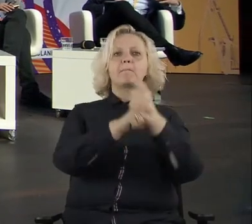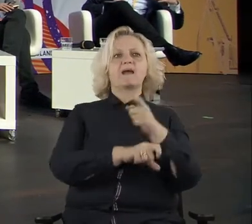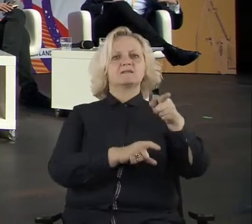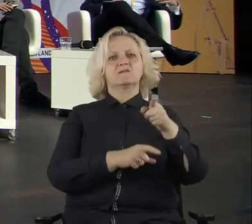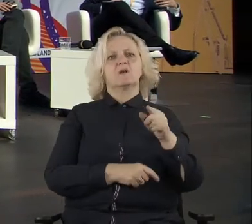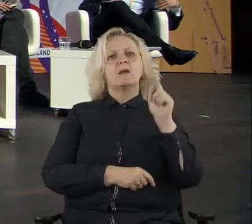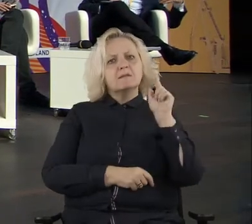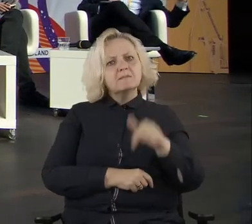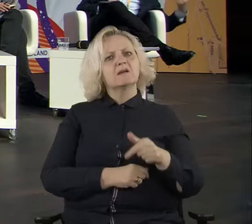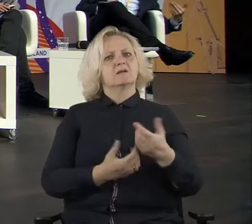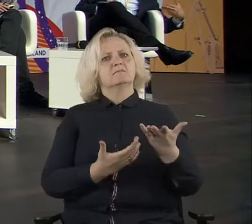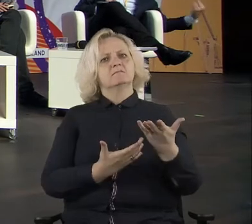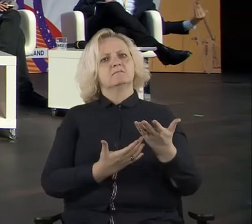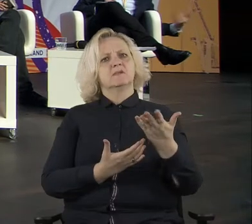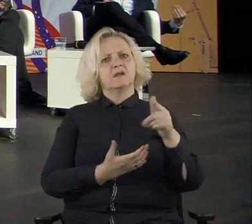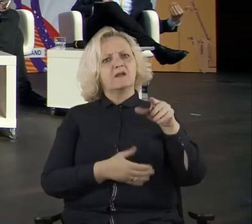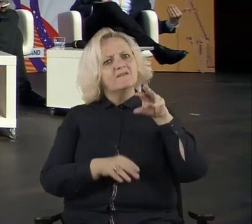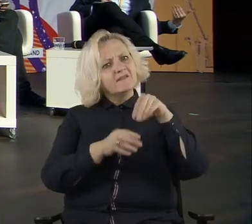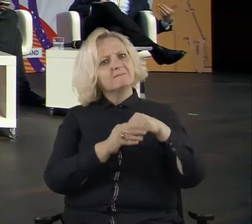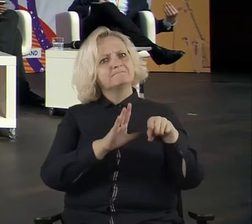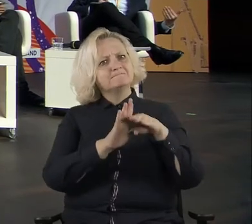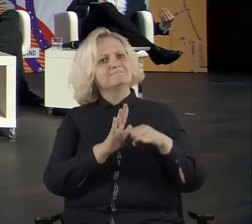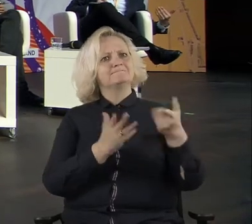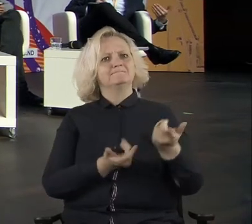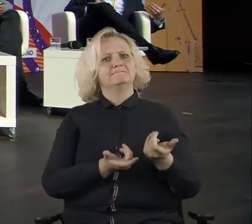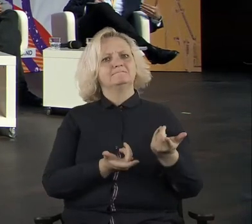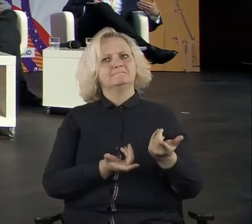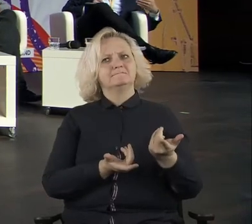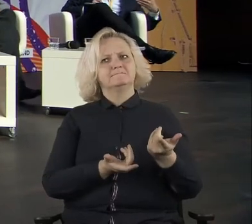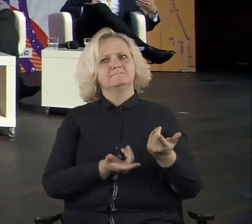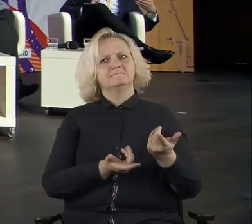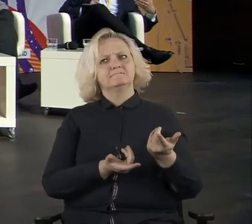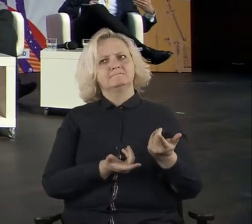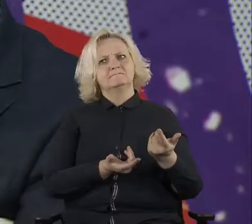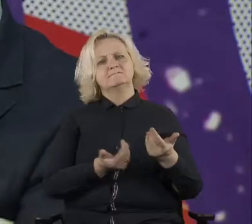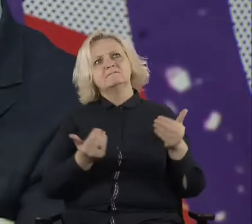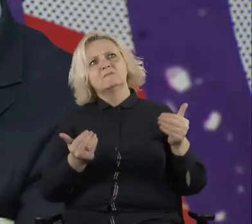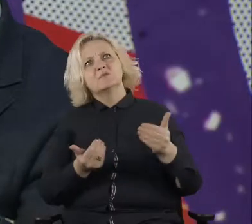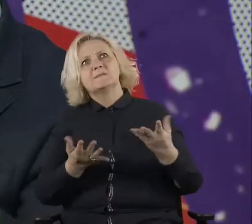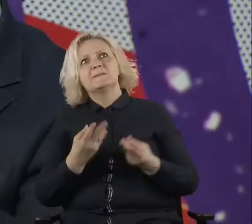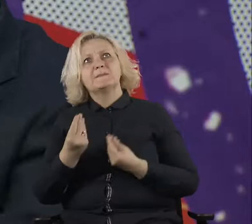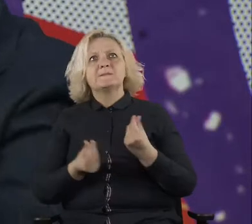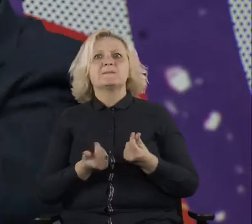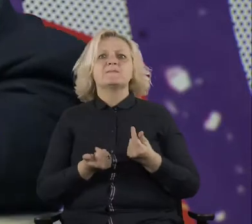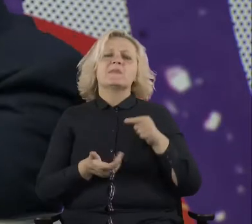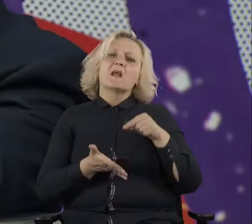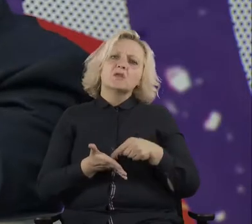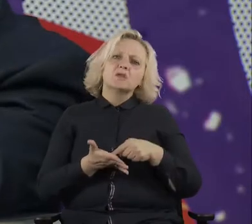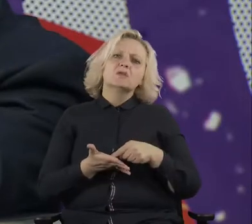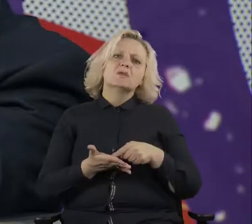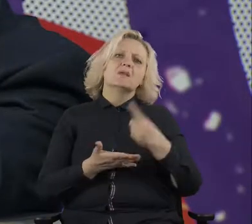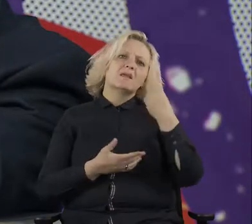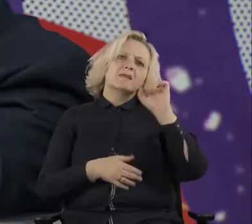maybe not be democratic because it is, it's going to be a democratic, but how to make it inclusive, uh, tool for the